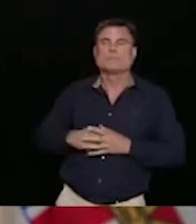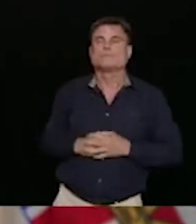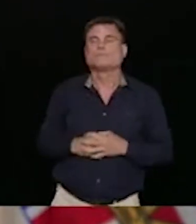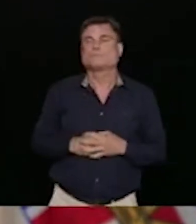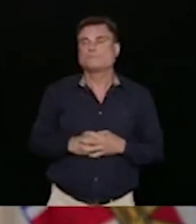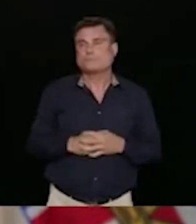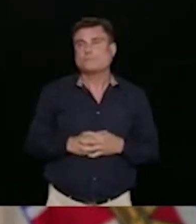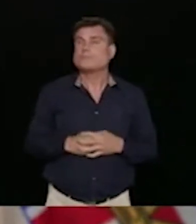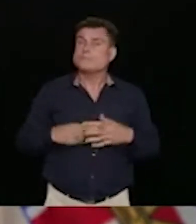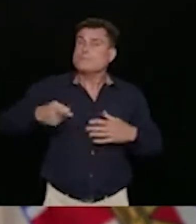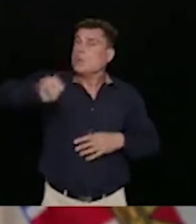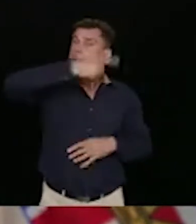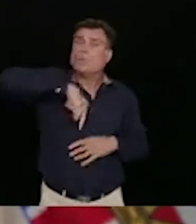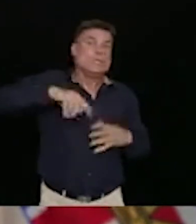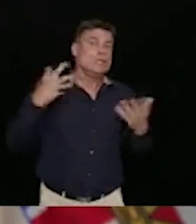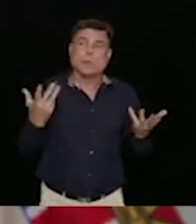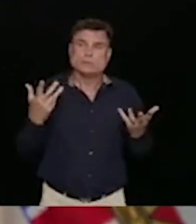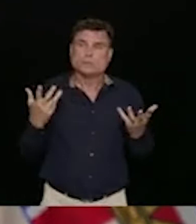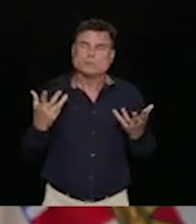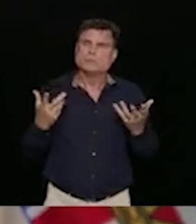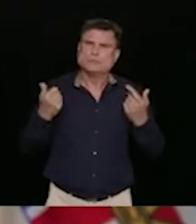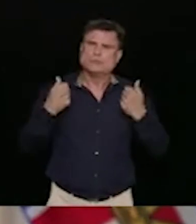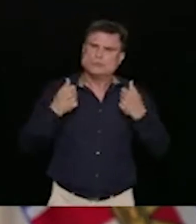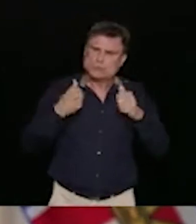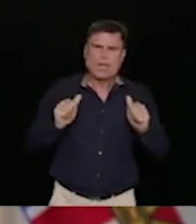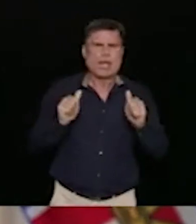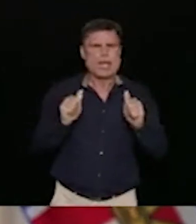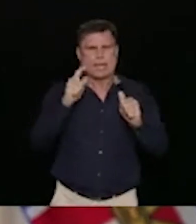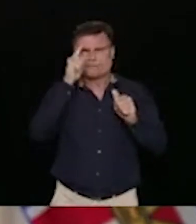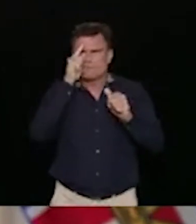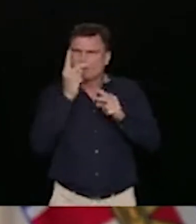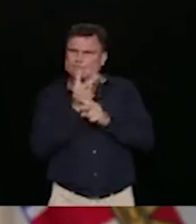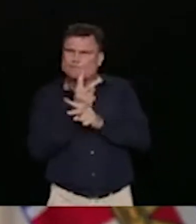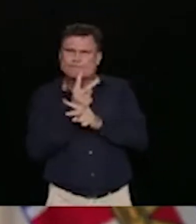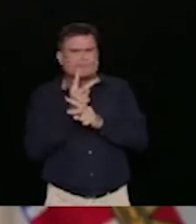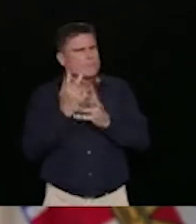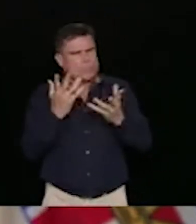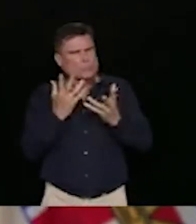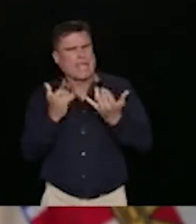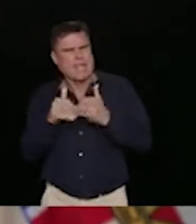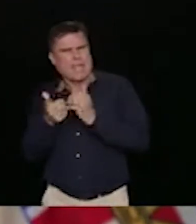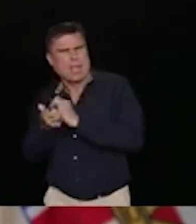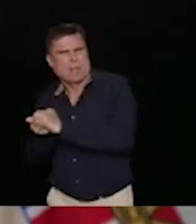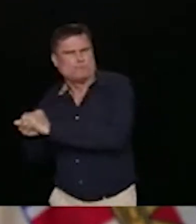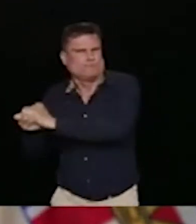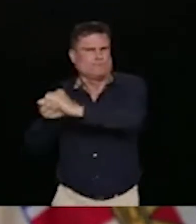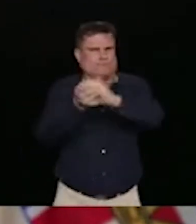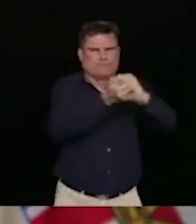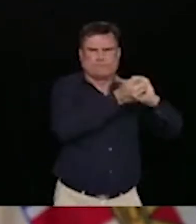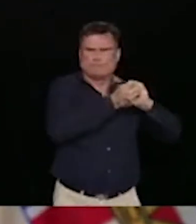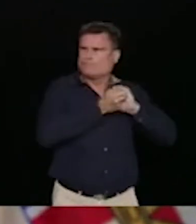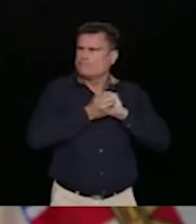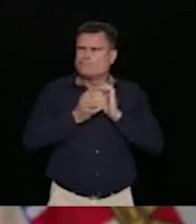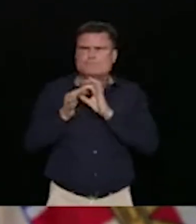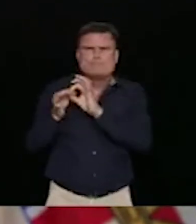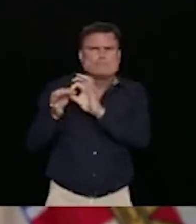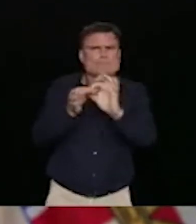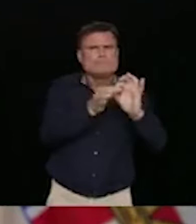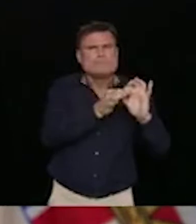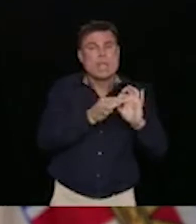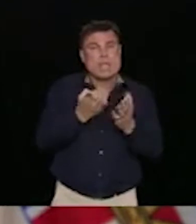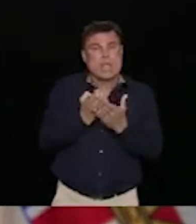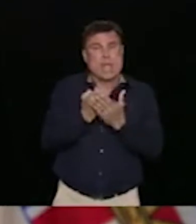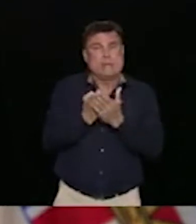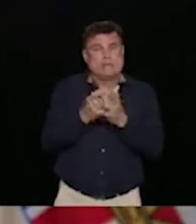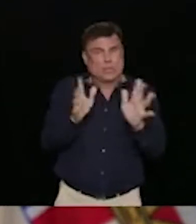in that balancing of opening up our society, opening up our economy. But not everybody is weathering this